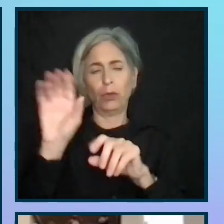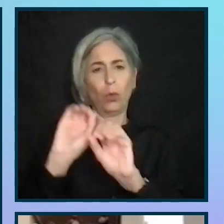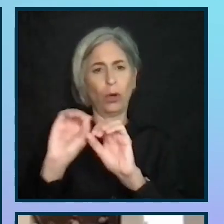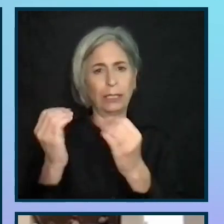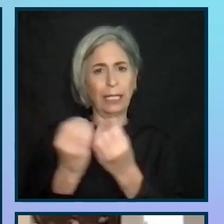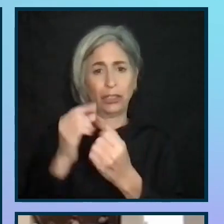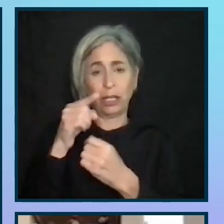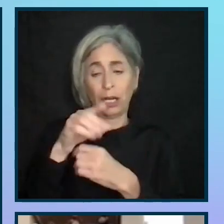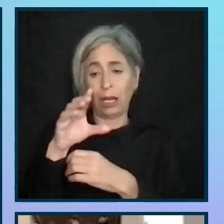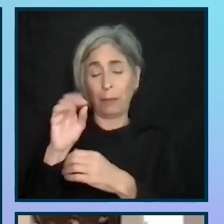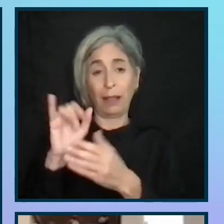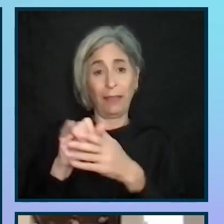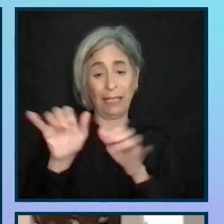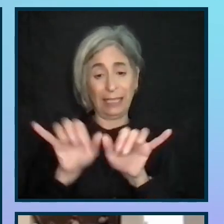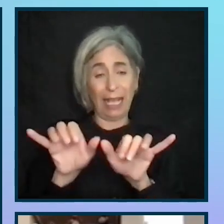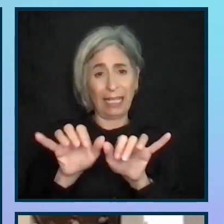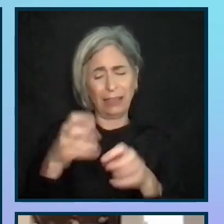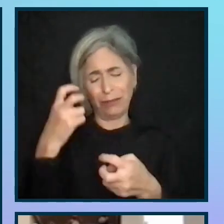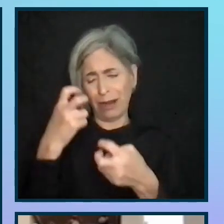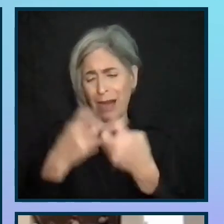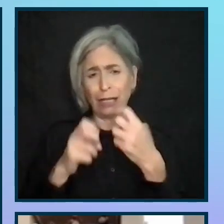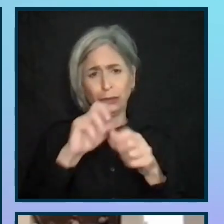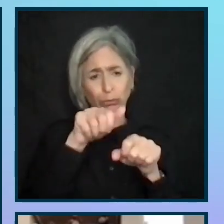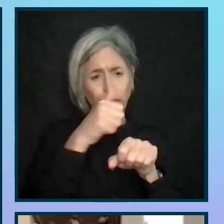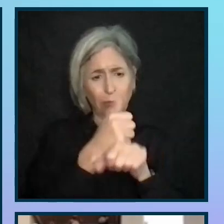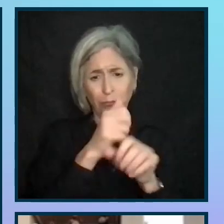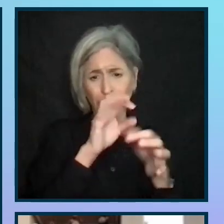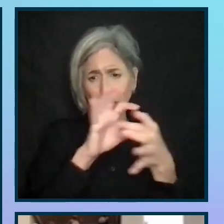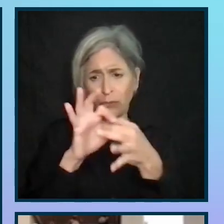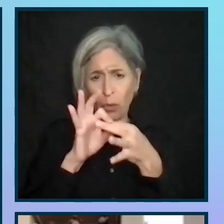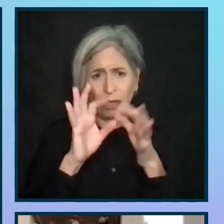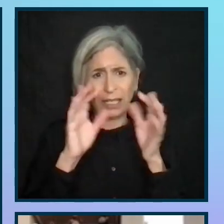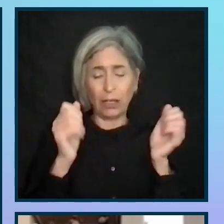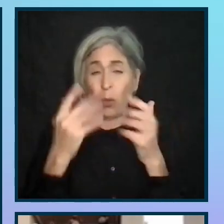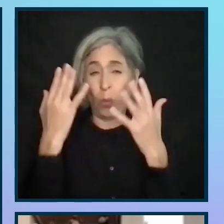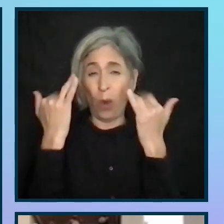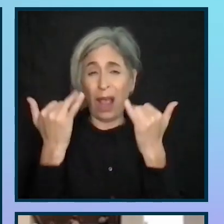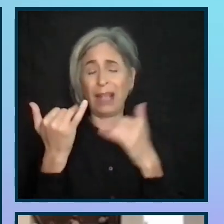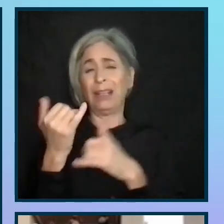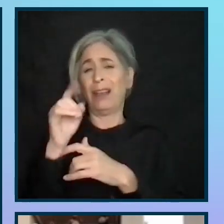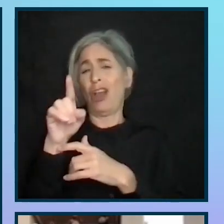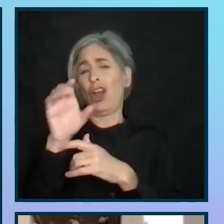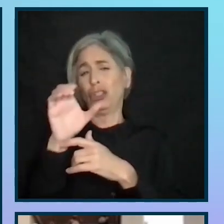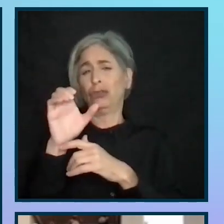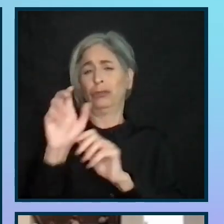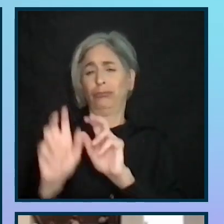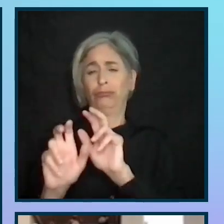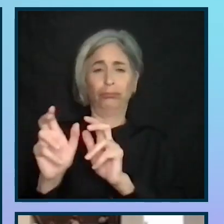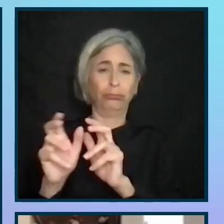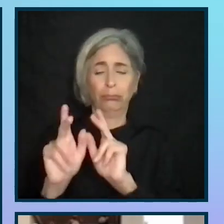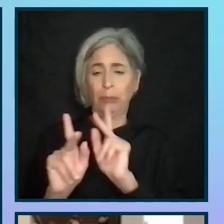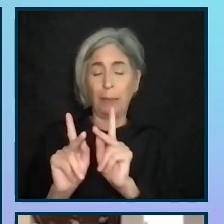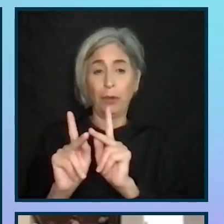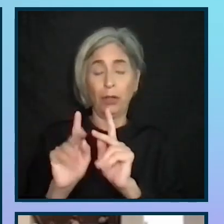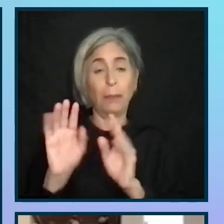of this size, it can be very difficult to organise those sorts of regular meetings for potentially hundreds of staff members. This is why it can be more effective for the networks within